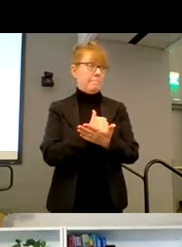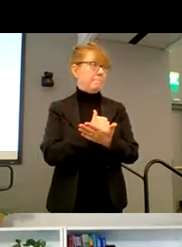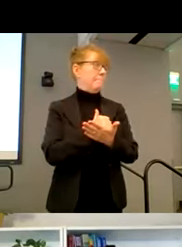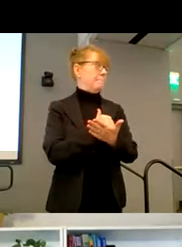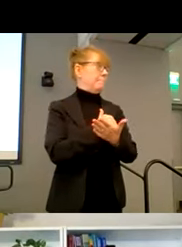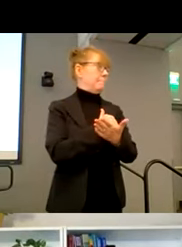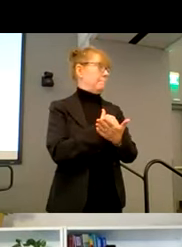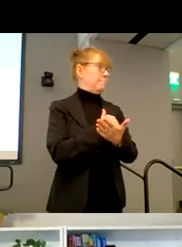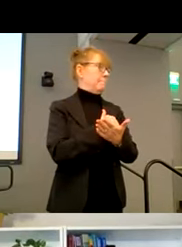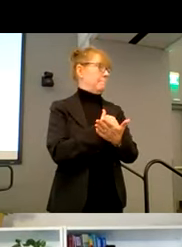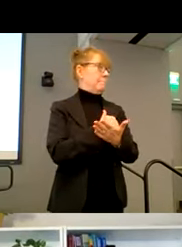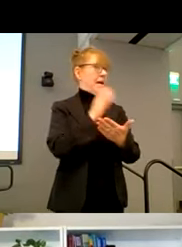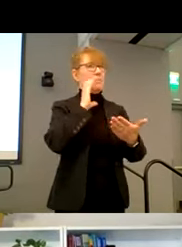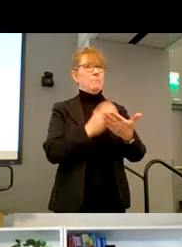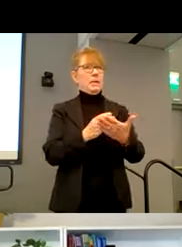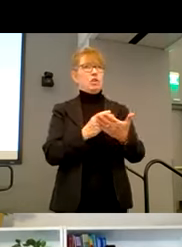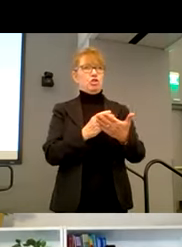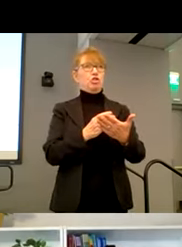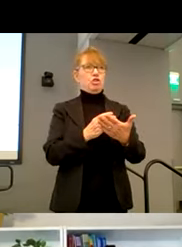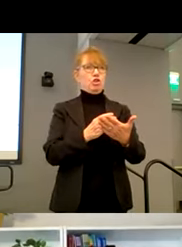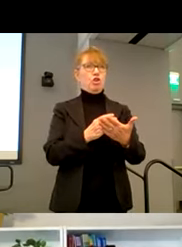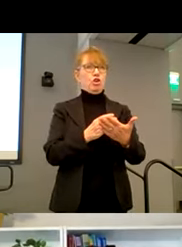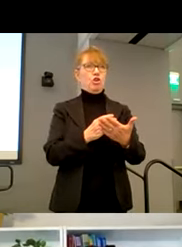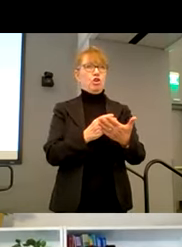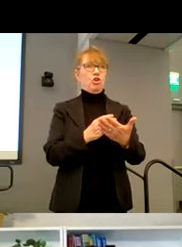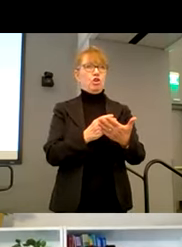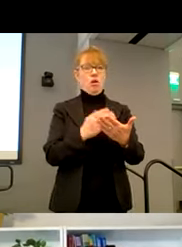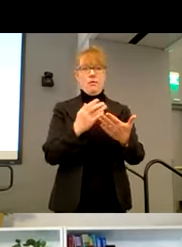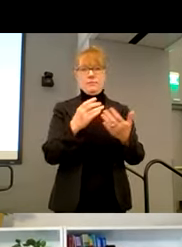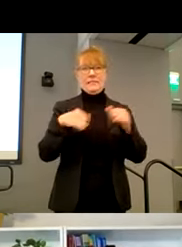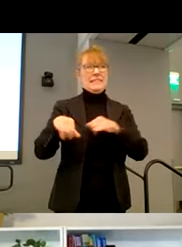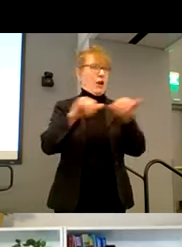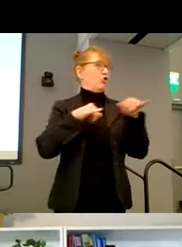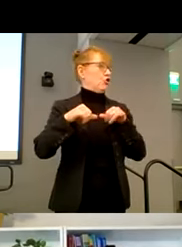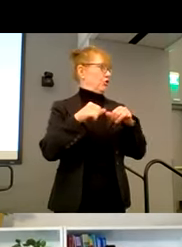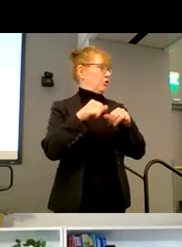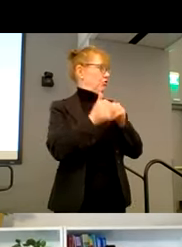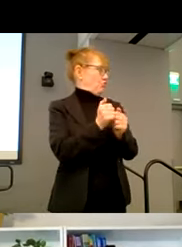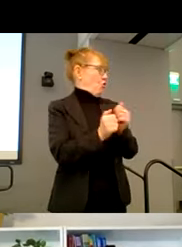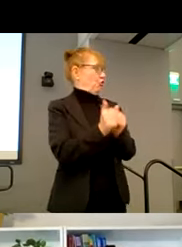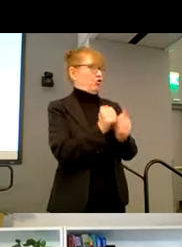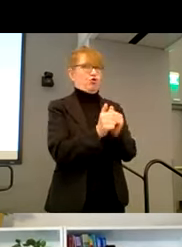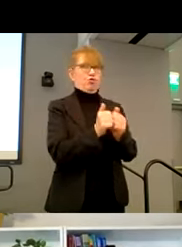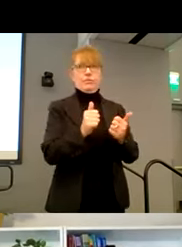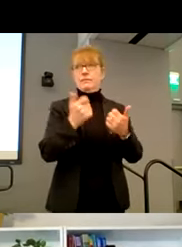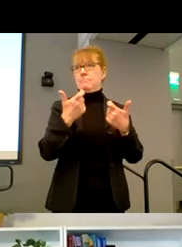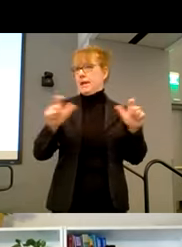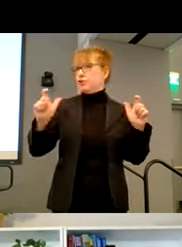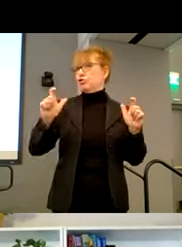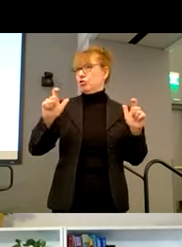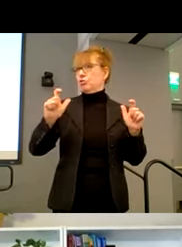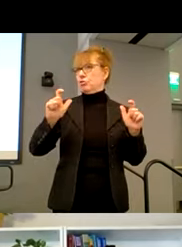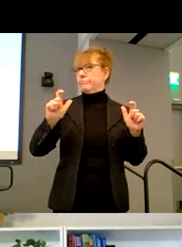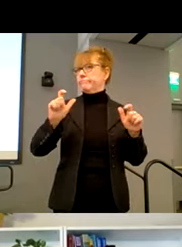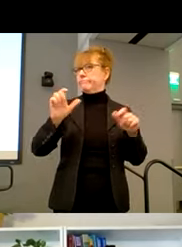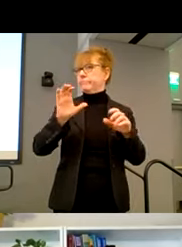there's a picture of a, uh, a set of standard controllers that we have associated with major consoles, Xbox being the top, uh,